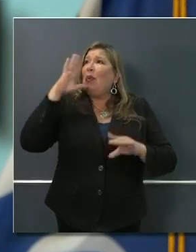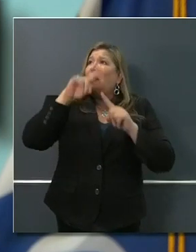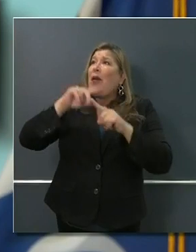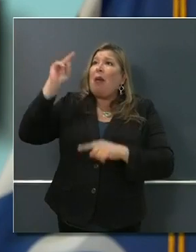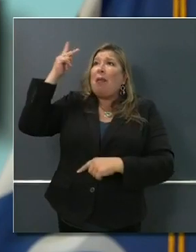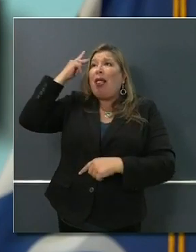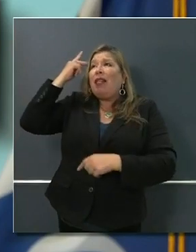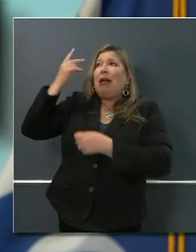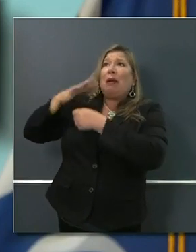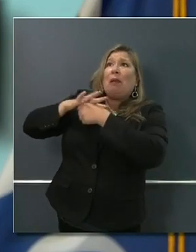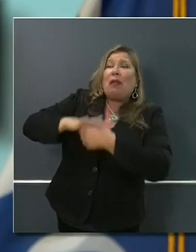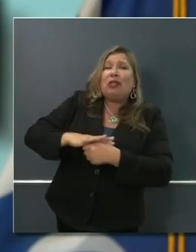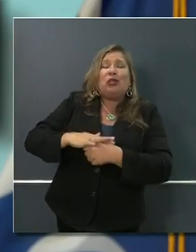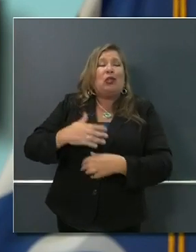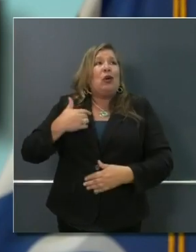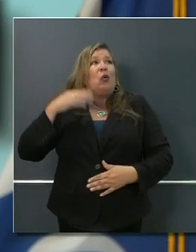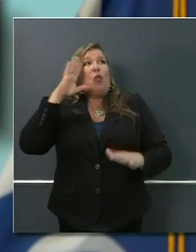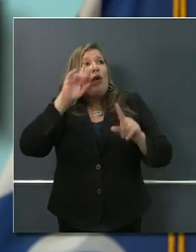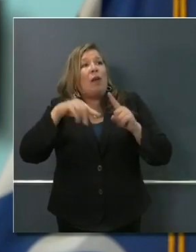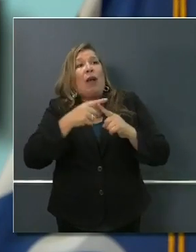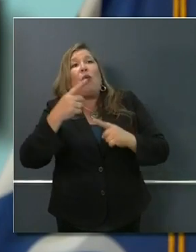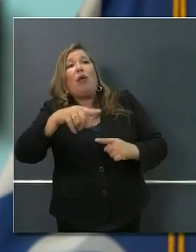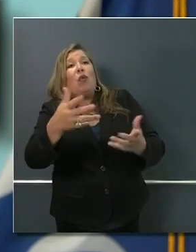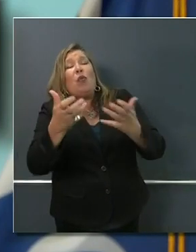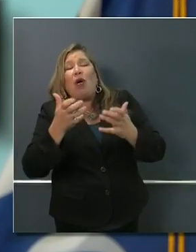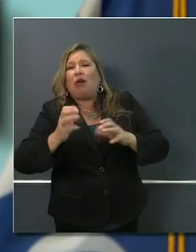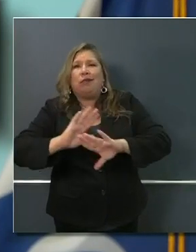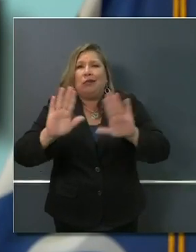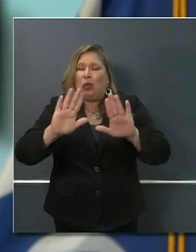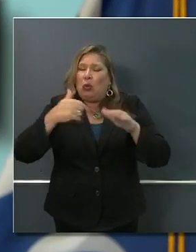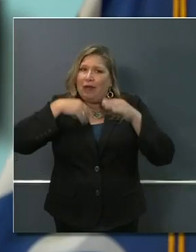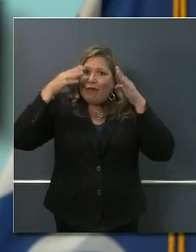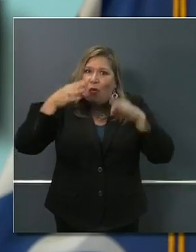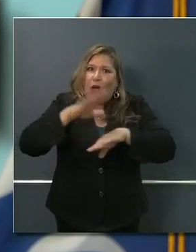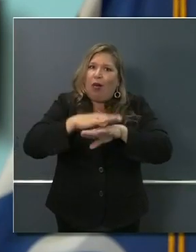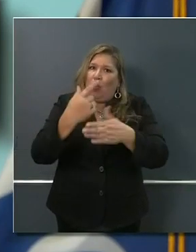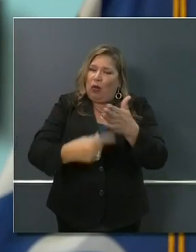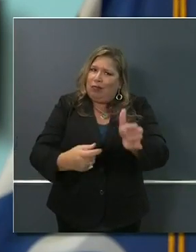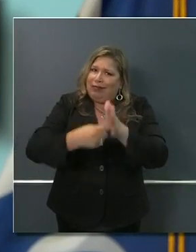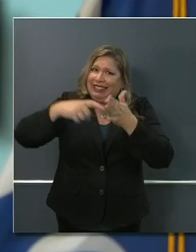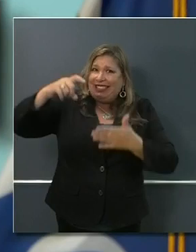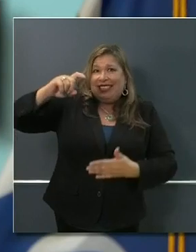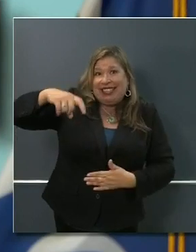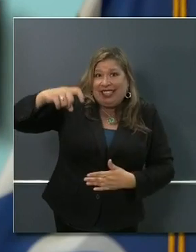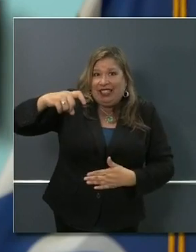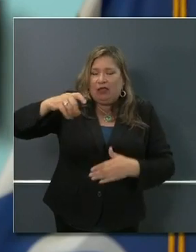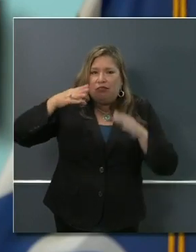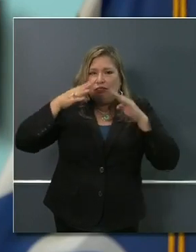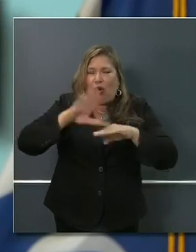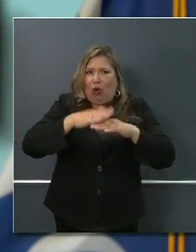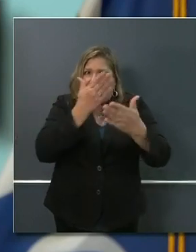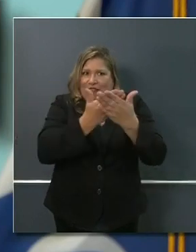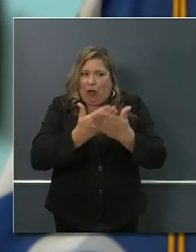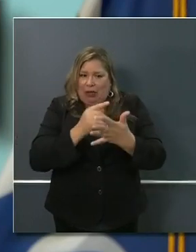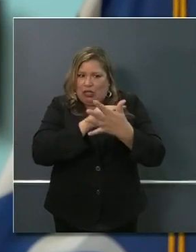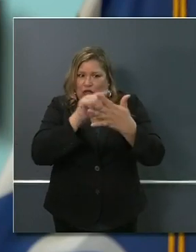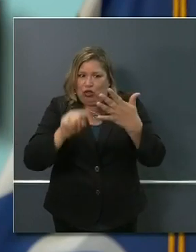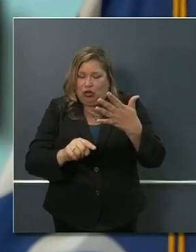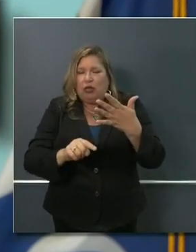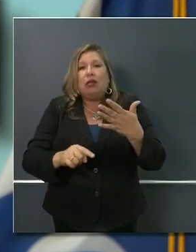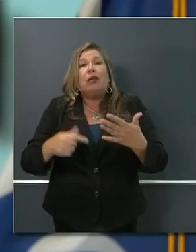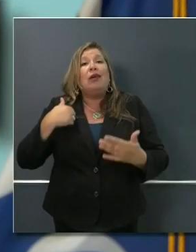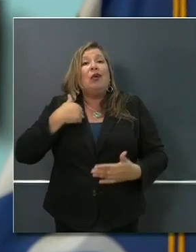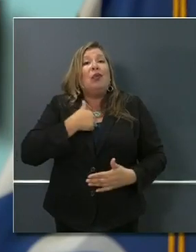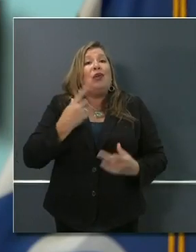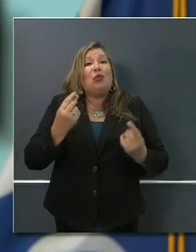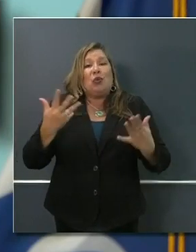want, but what we need to do. And what we need to do, from my humble perspective, is listen to the public health experts.